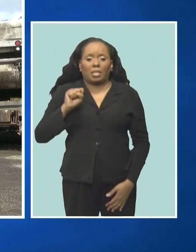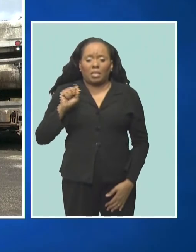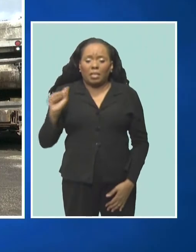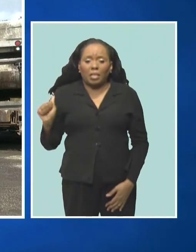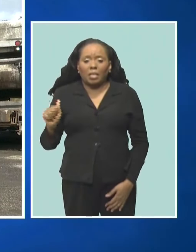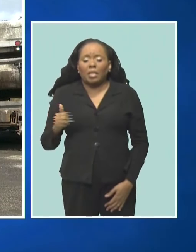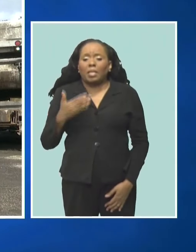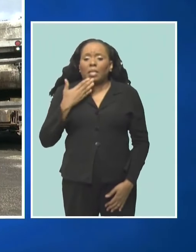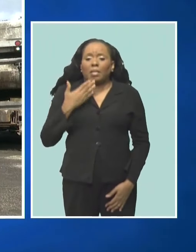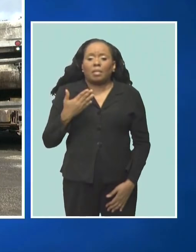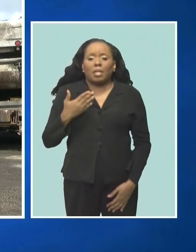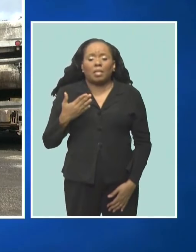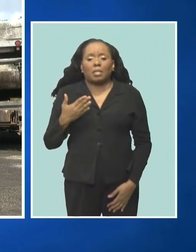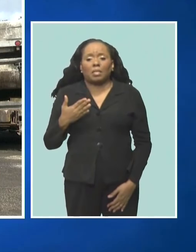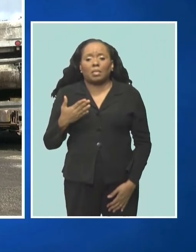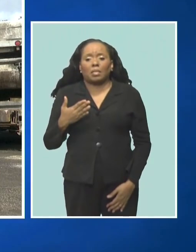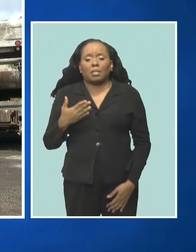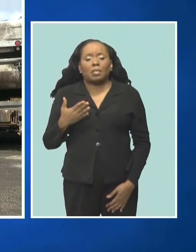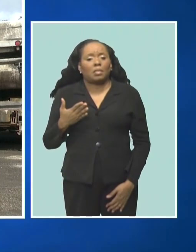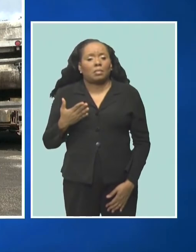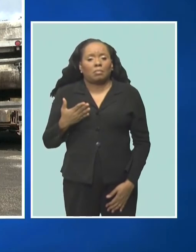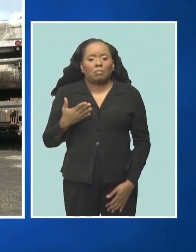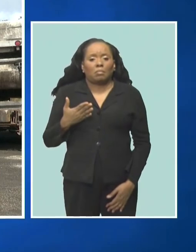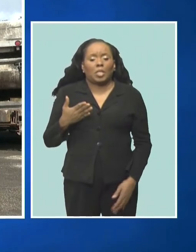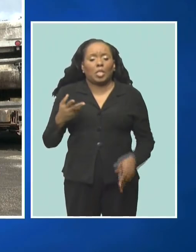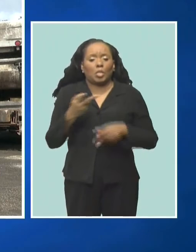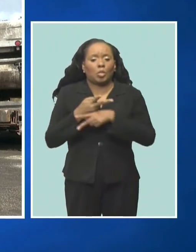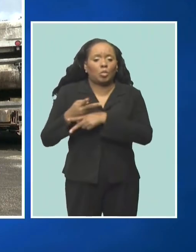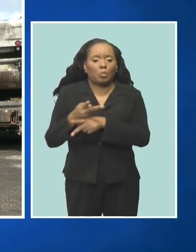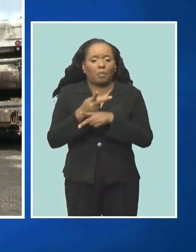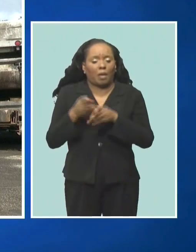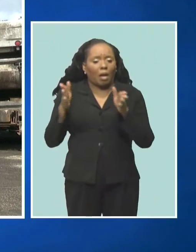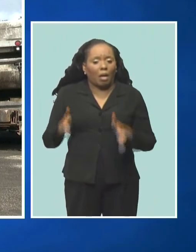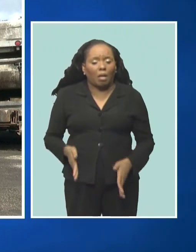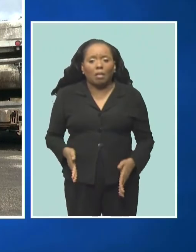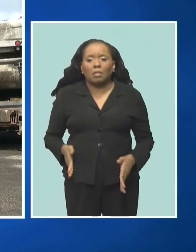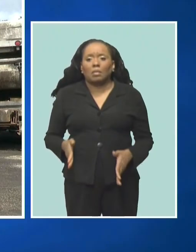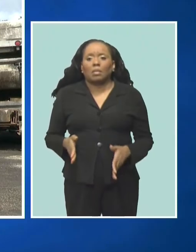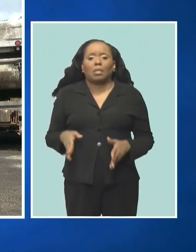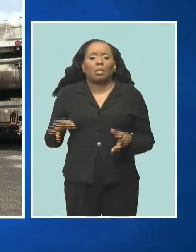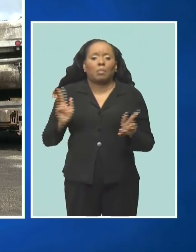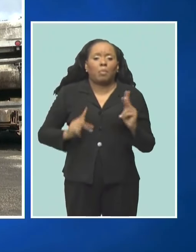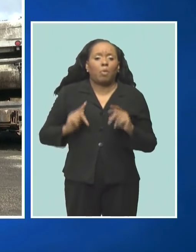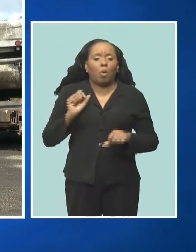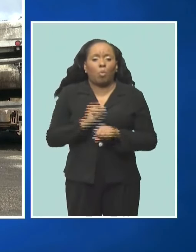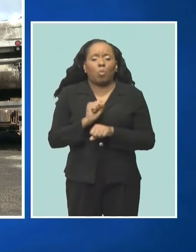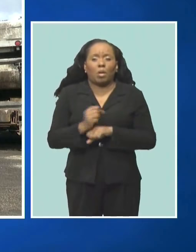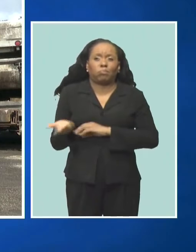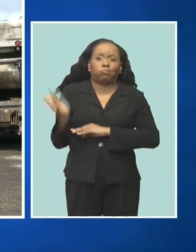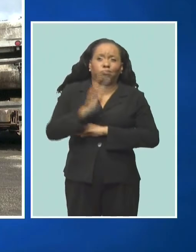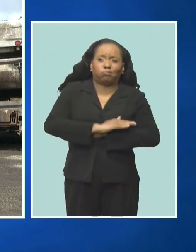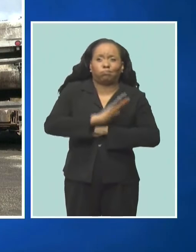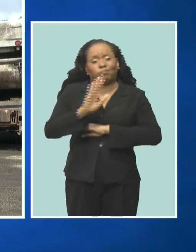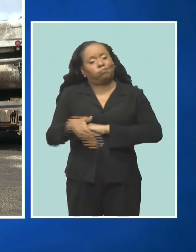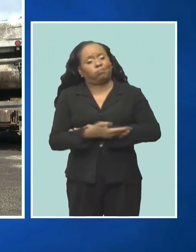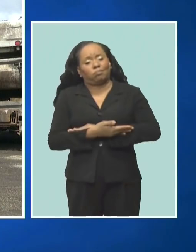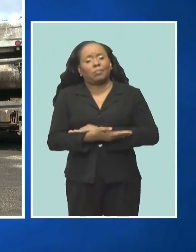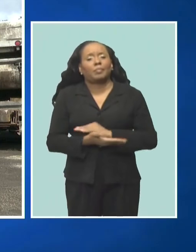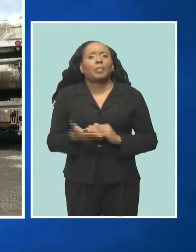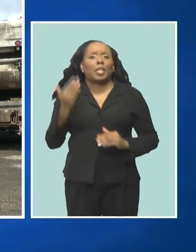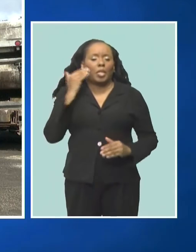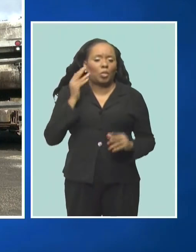supervisors, the superintendents. Those loaders and drivers, they are working around the clock to reduce it. So the complaints,